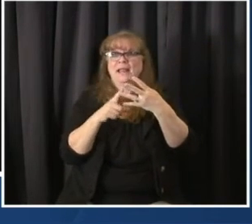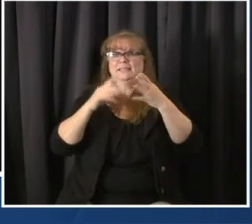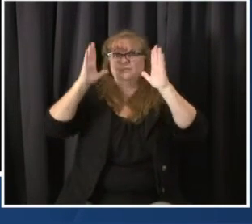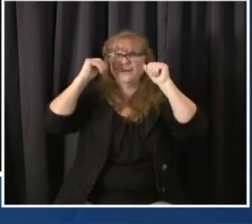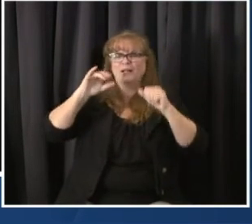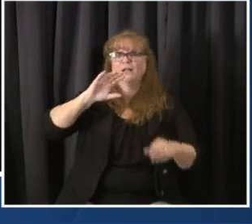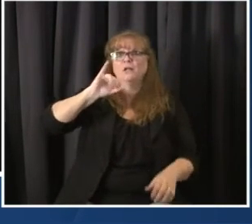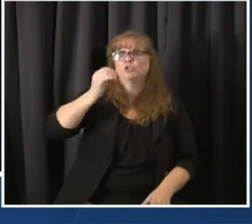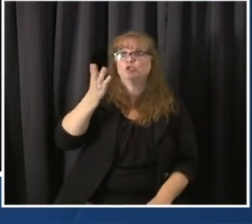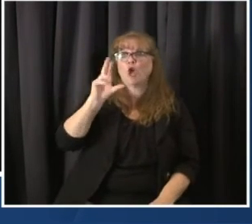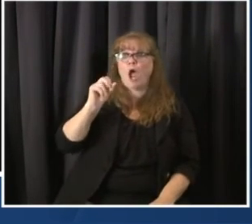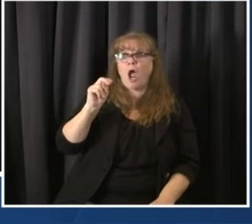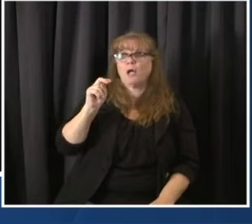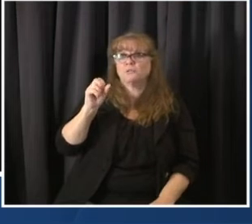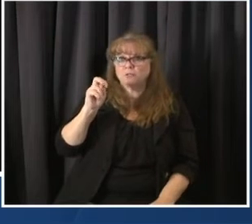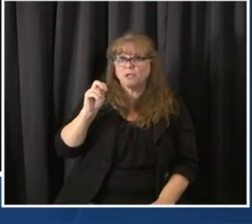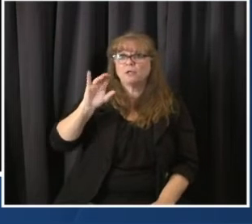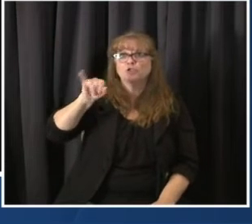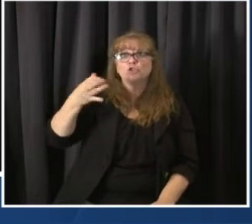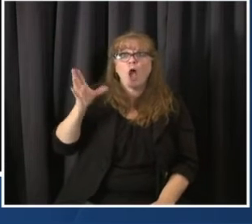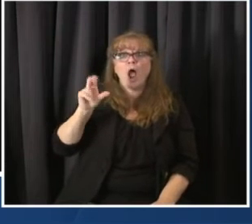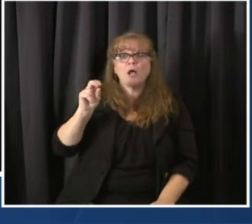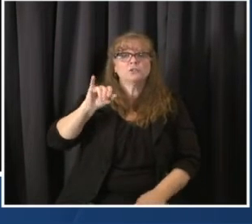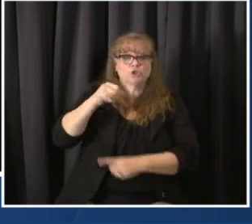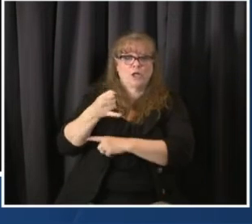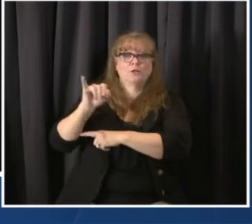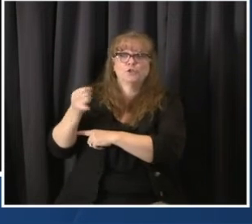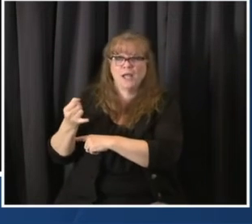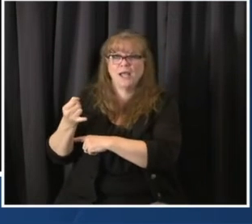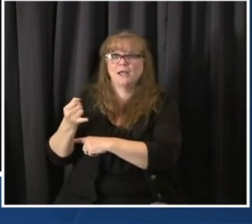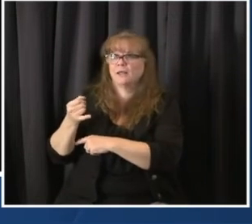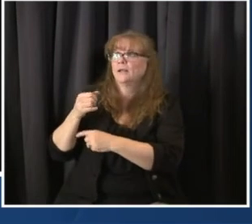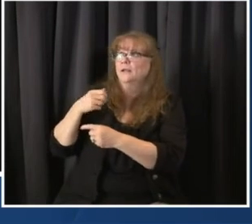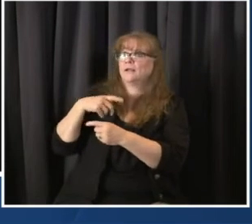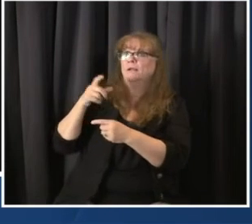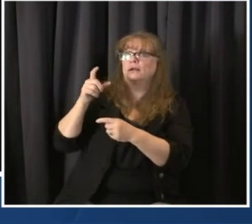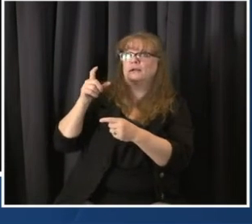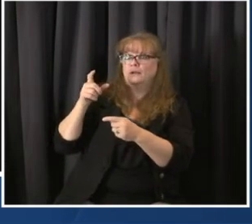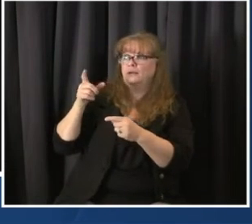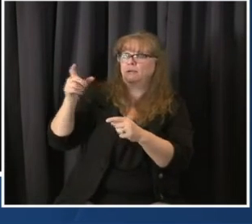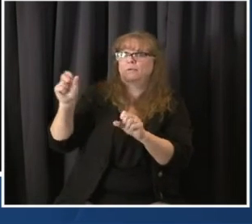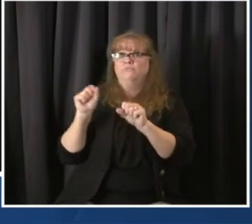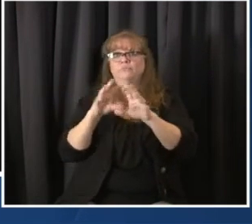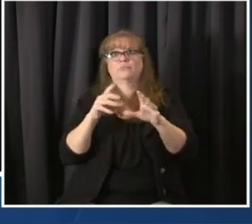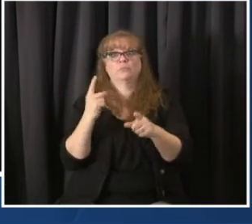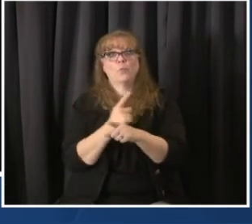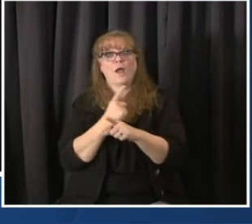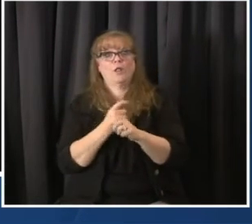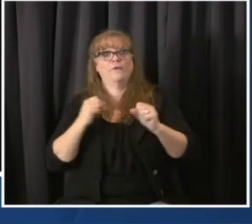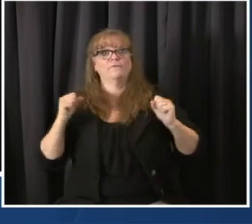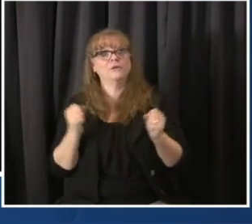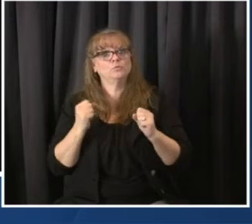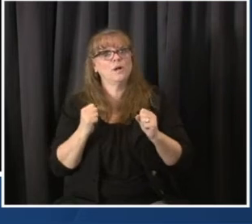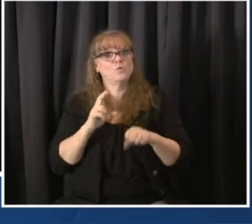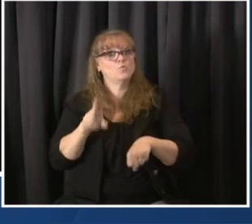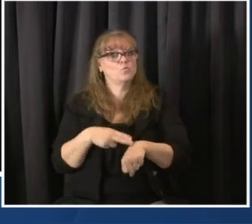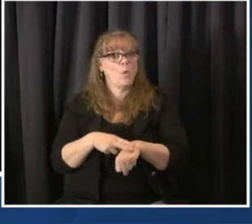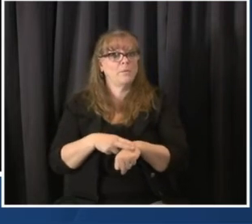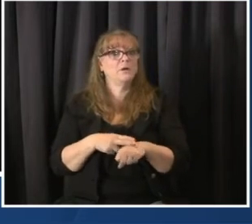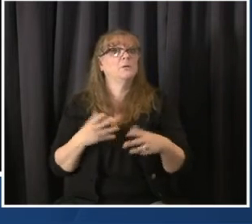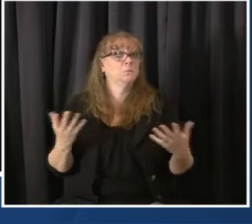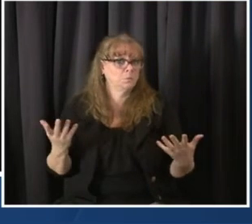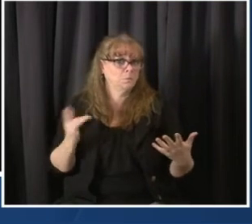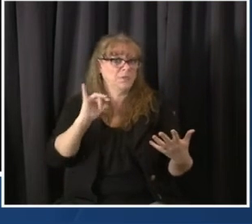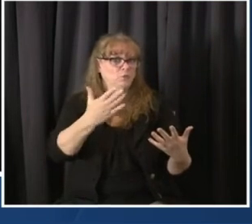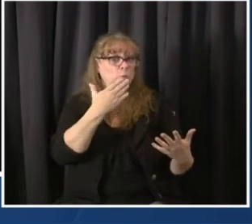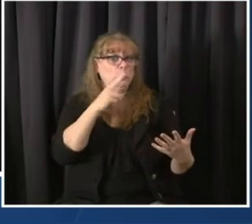beyond normal refrigeration and Moderna normal freezing requirements. So that is that is not a great concern.